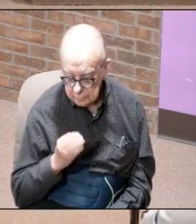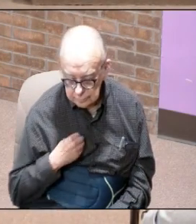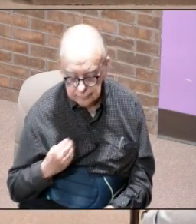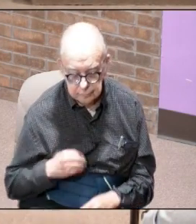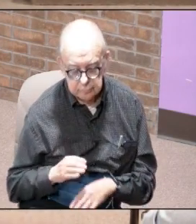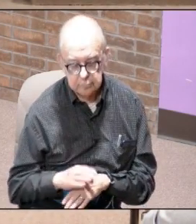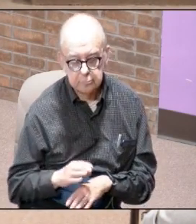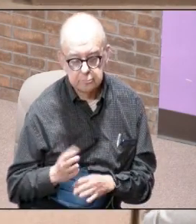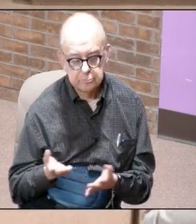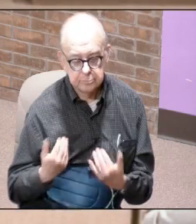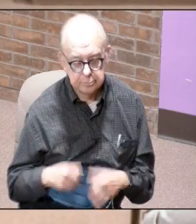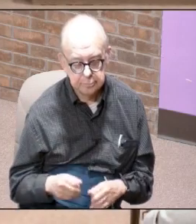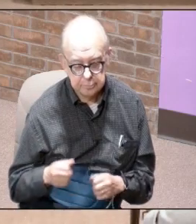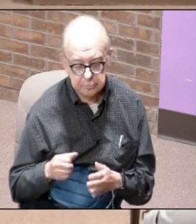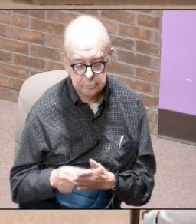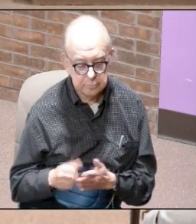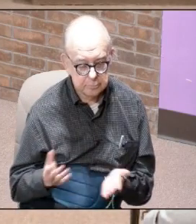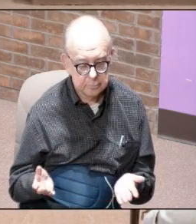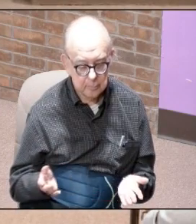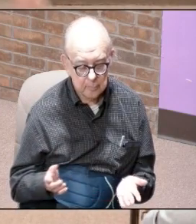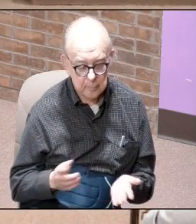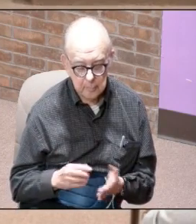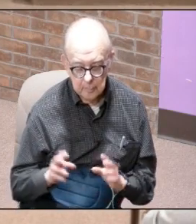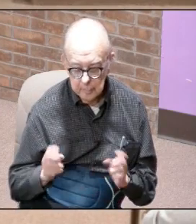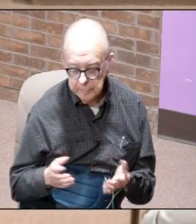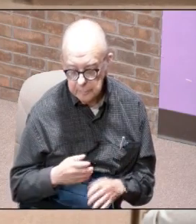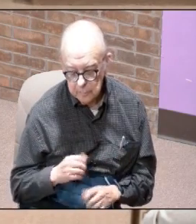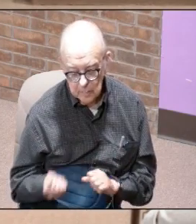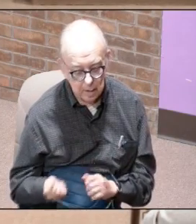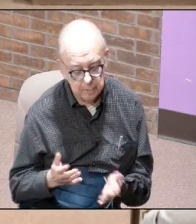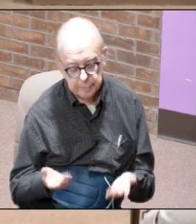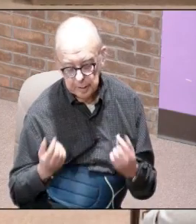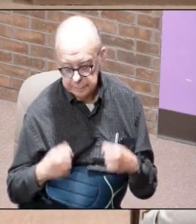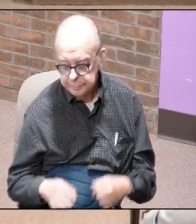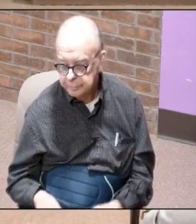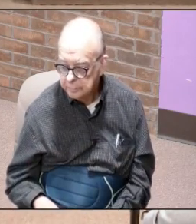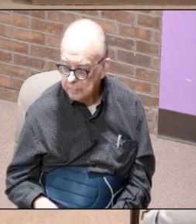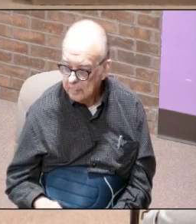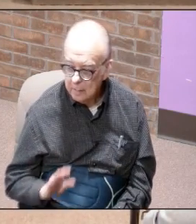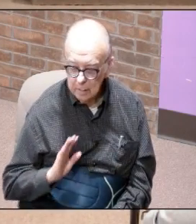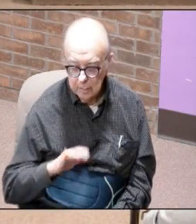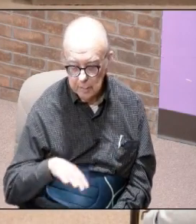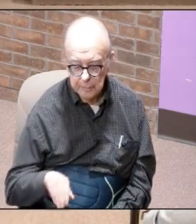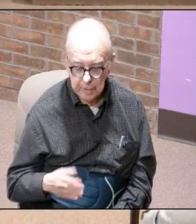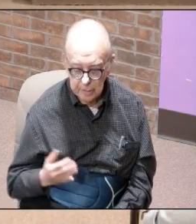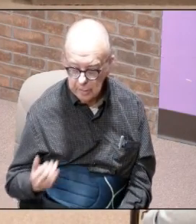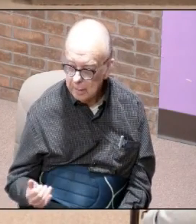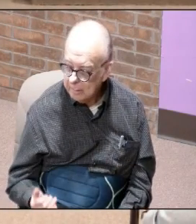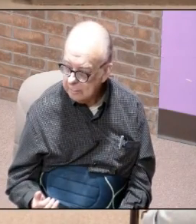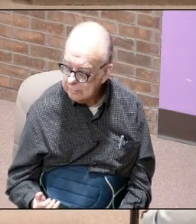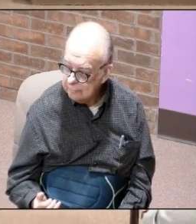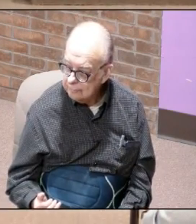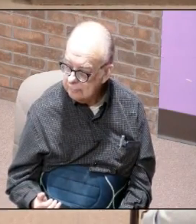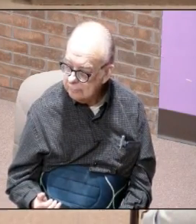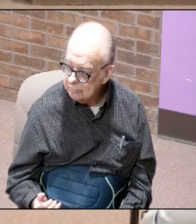to come into this church by letter by statement by baptism come on this is your invitation right now come on